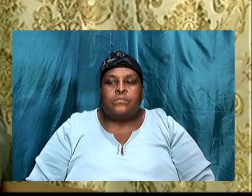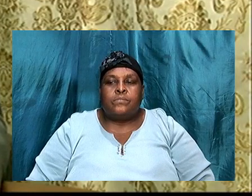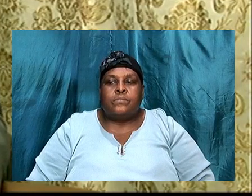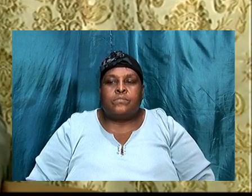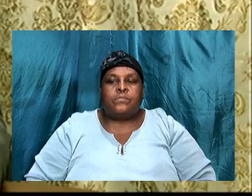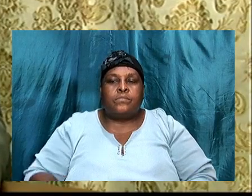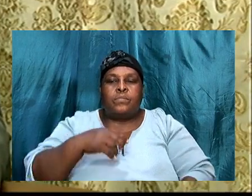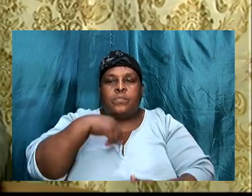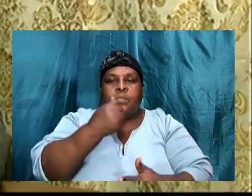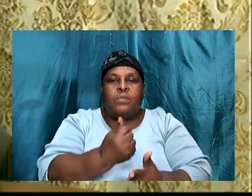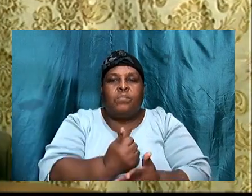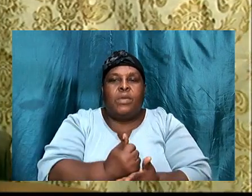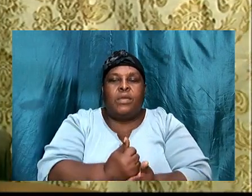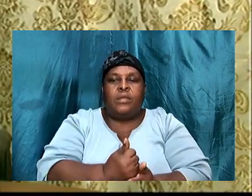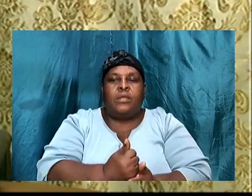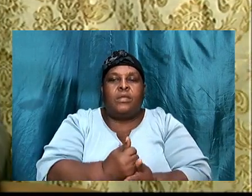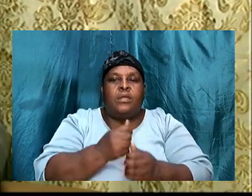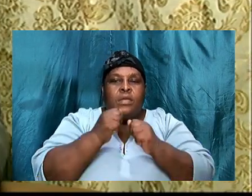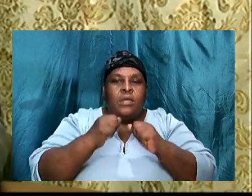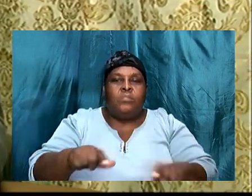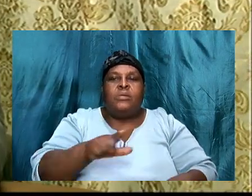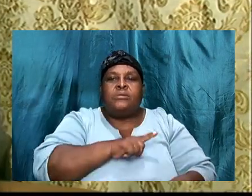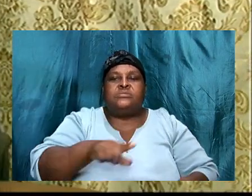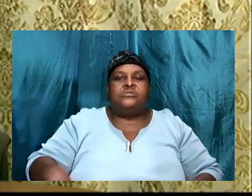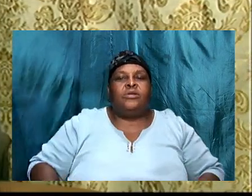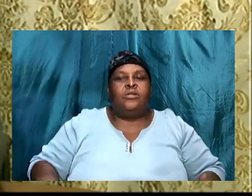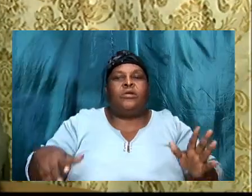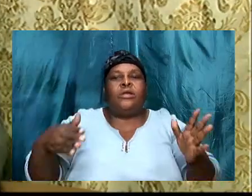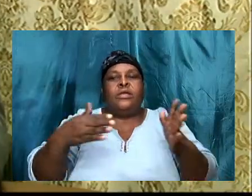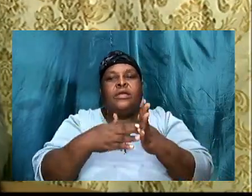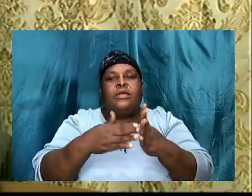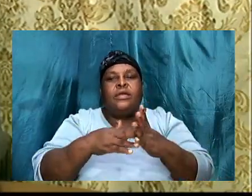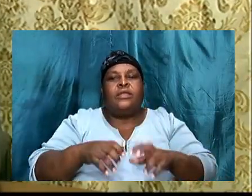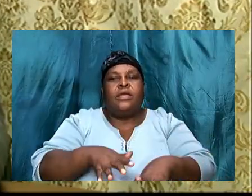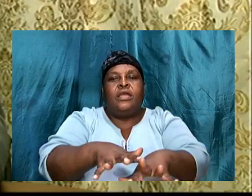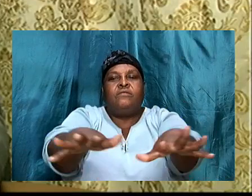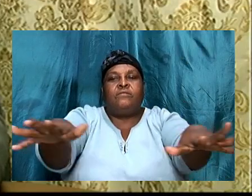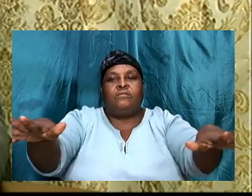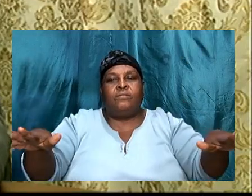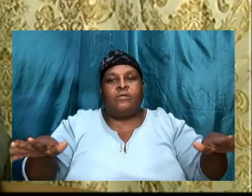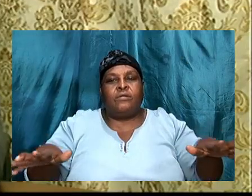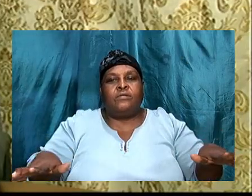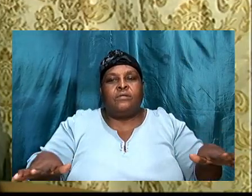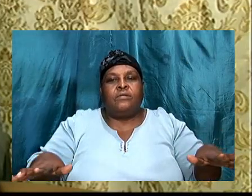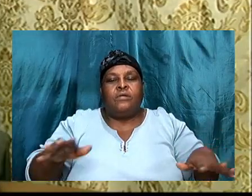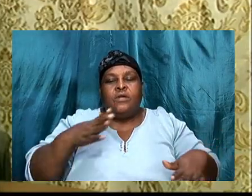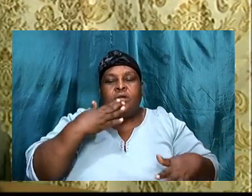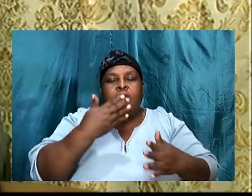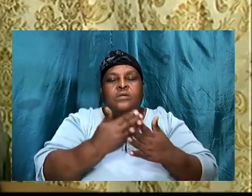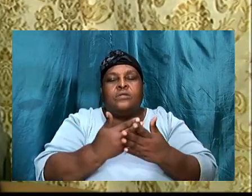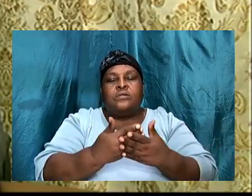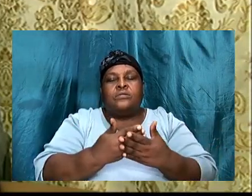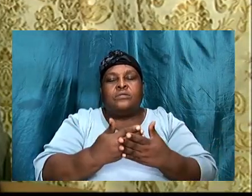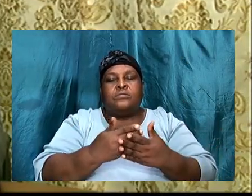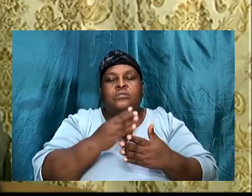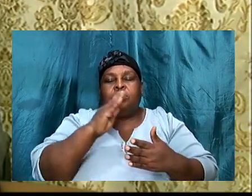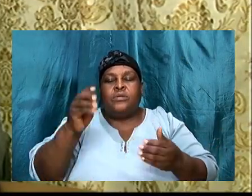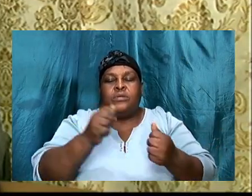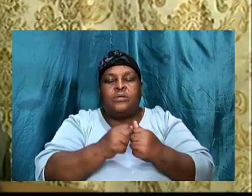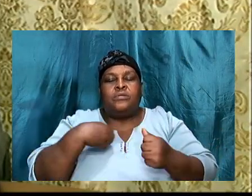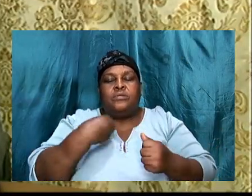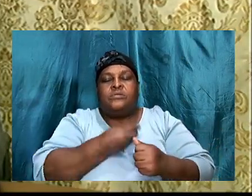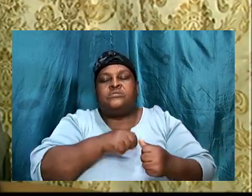Amen. Bless the Lord again, everybody. Good to be with us another time,